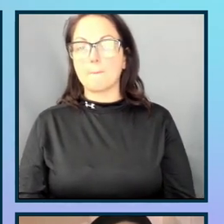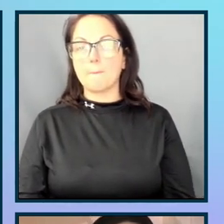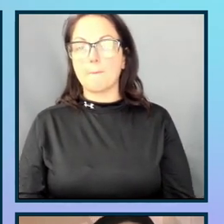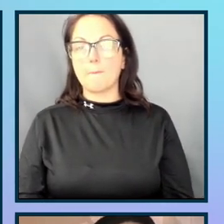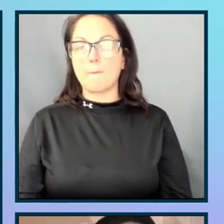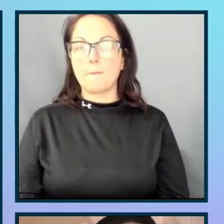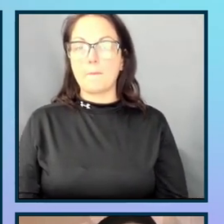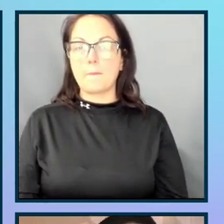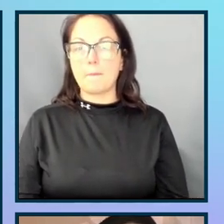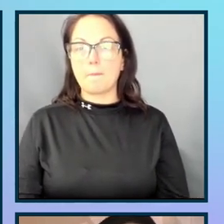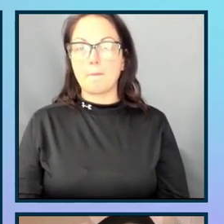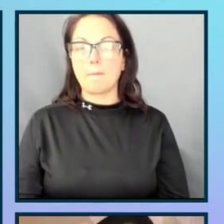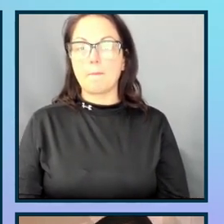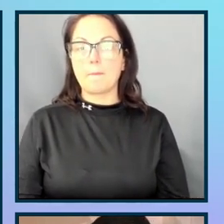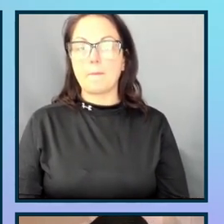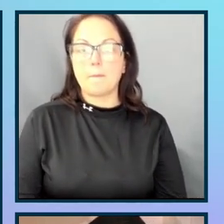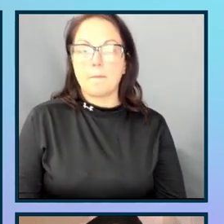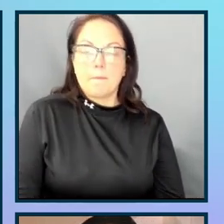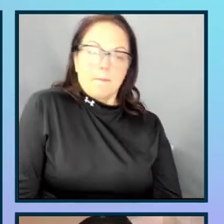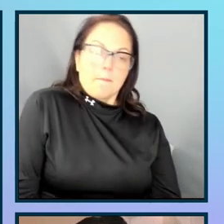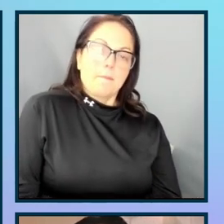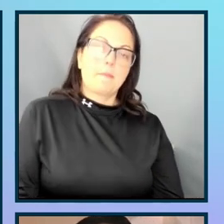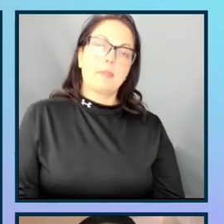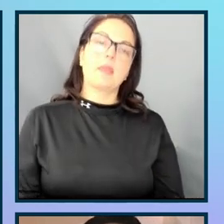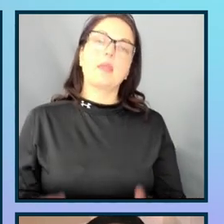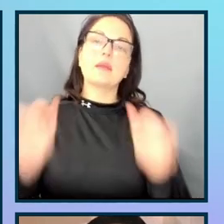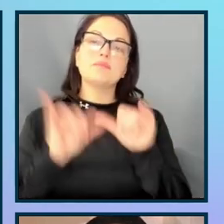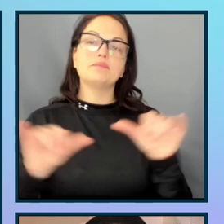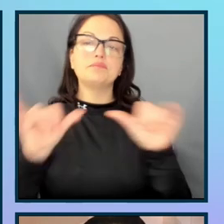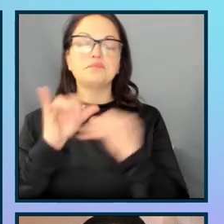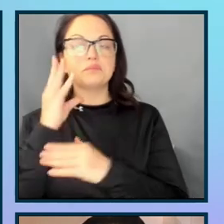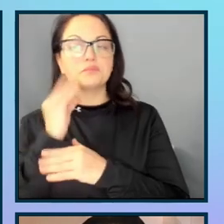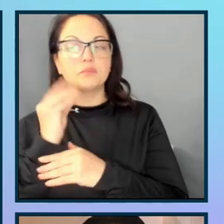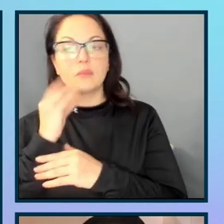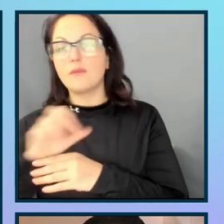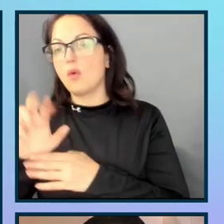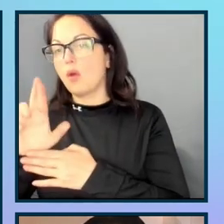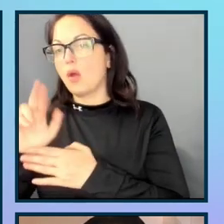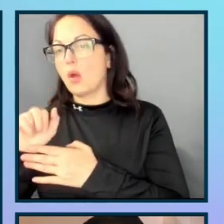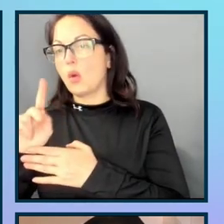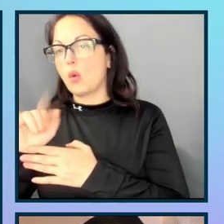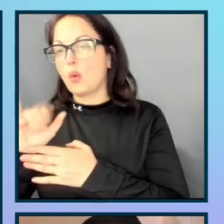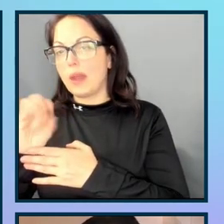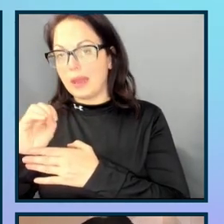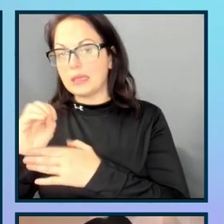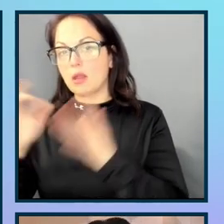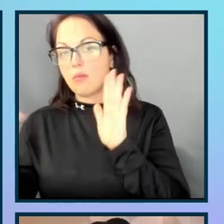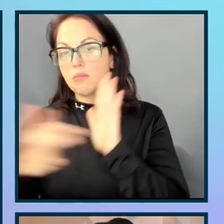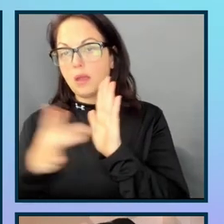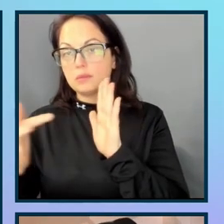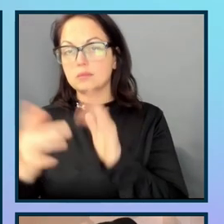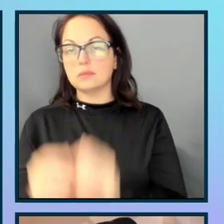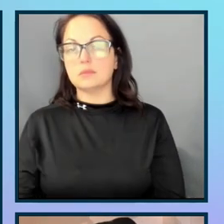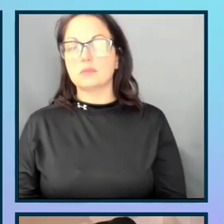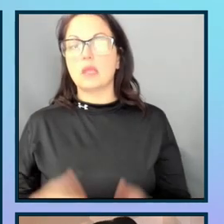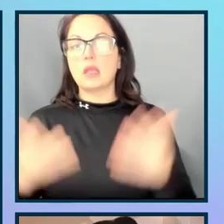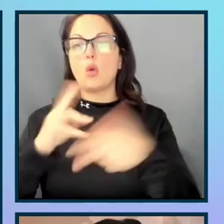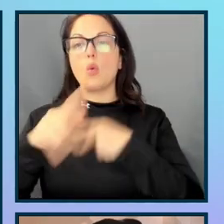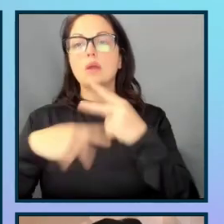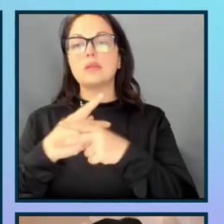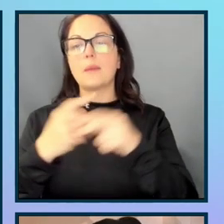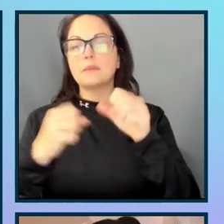for radio buttons. So, I'm going to go ahead and inspect the radio buttons to show you what that kind of structure is like.